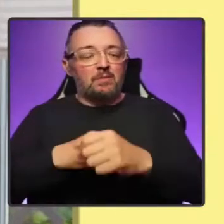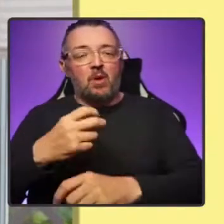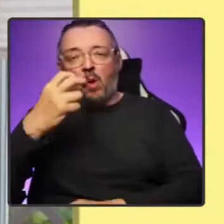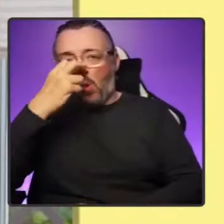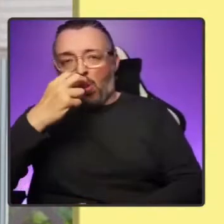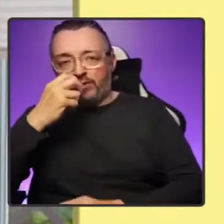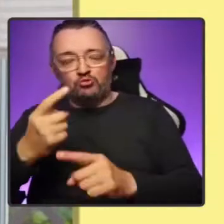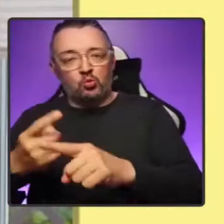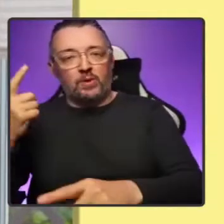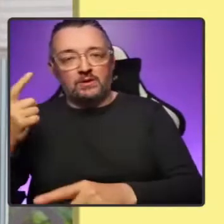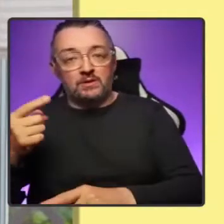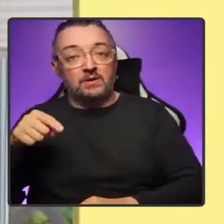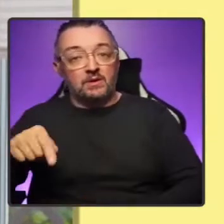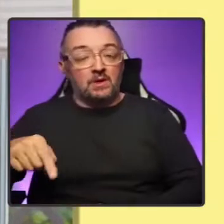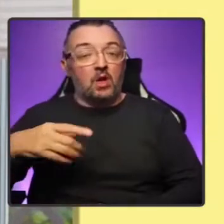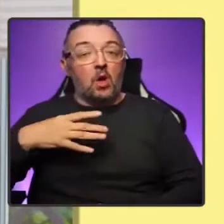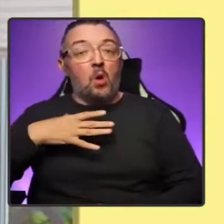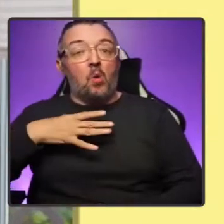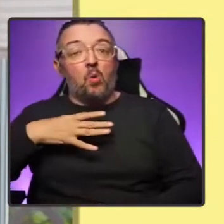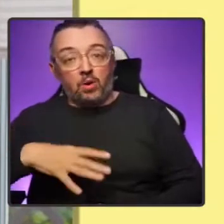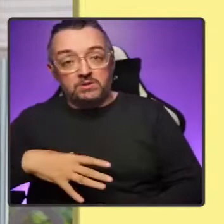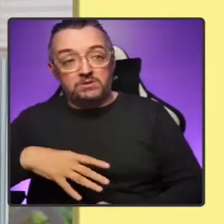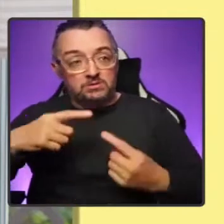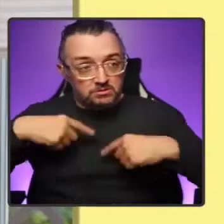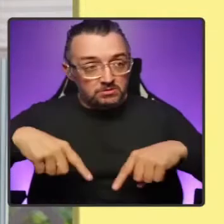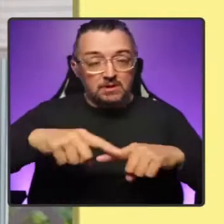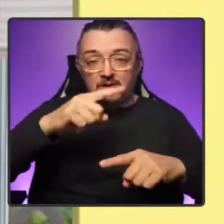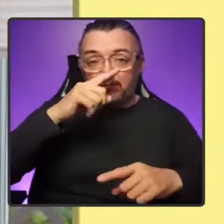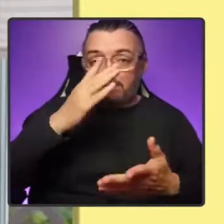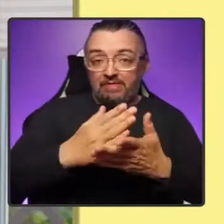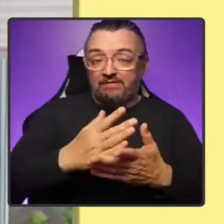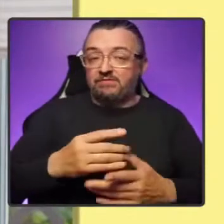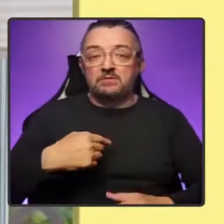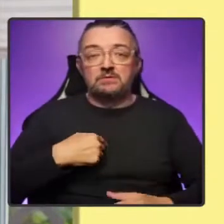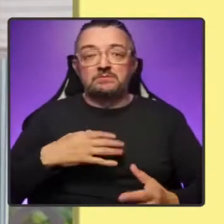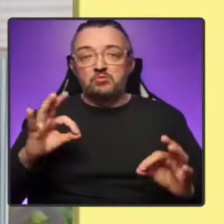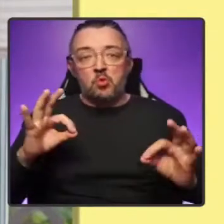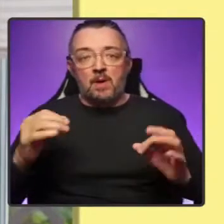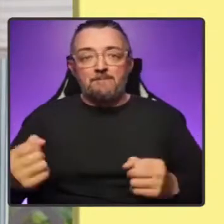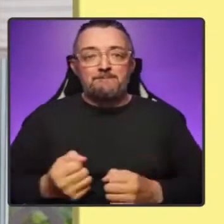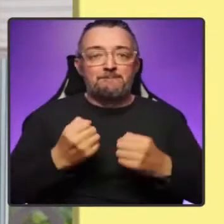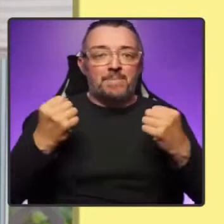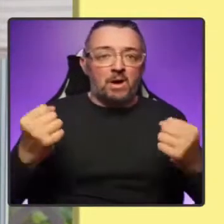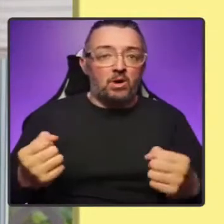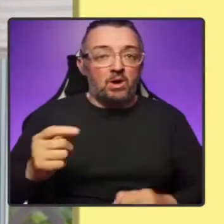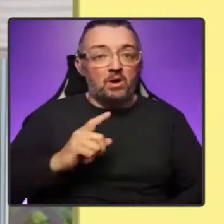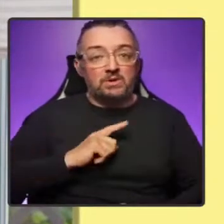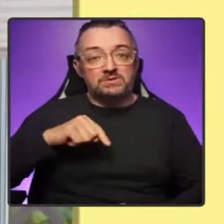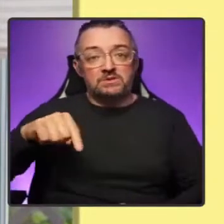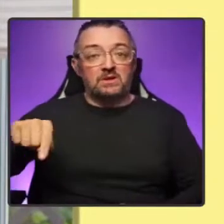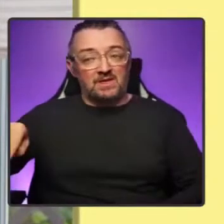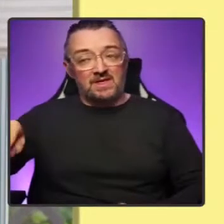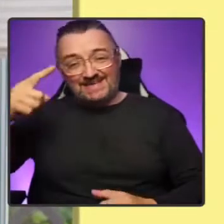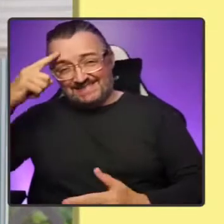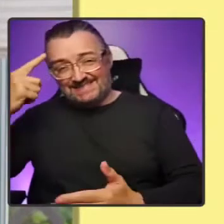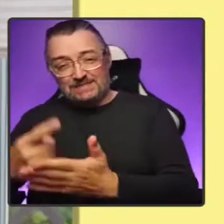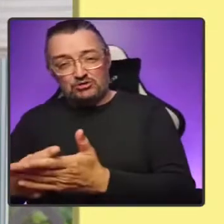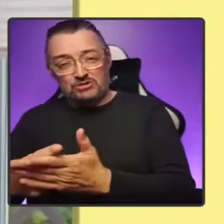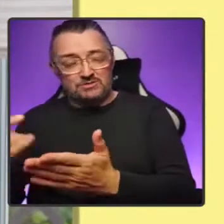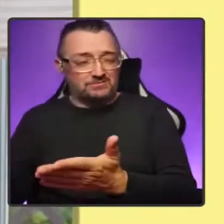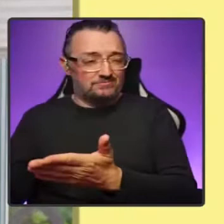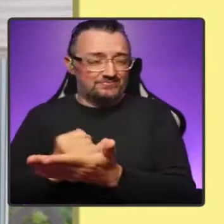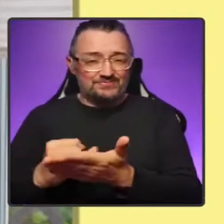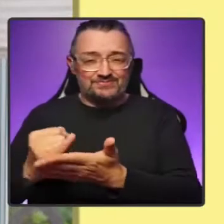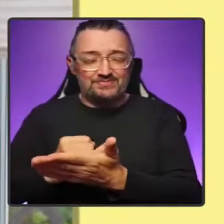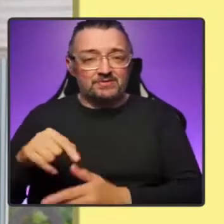want us to believe we are powerless in the face of the disastrous decisions they have taken for us and the